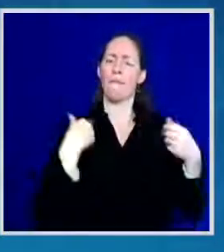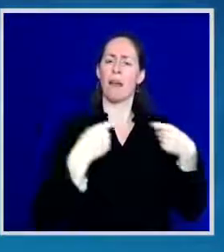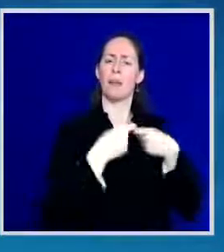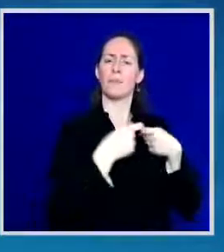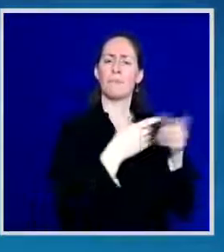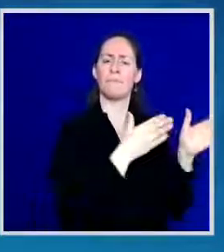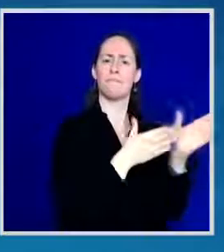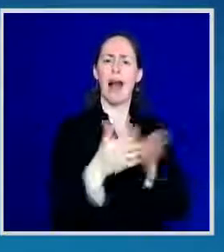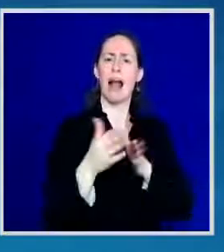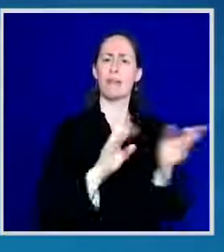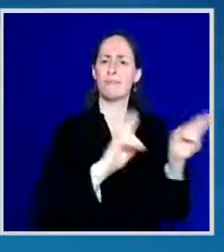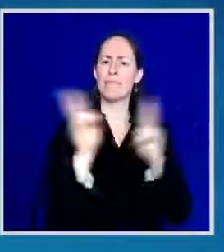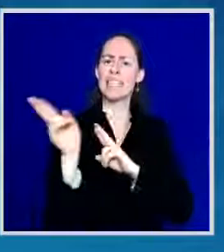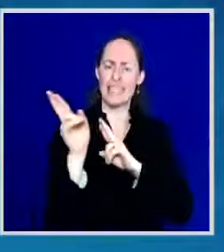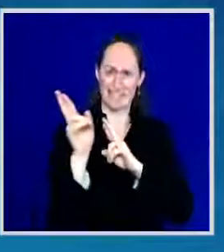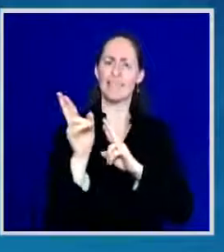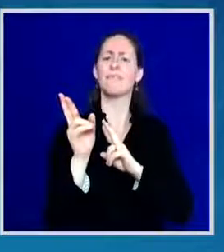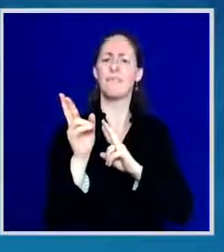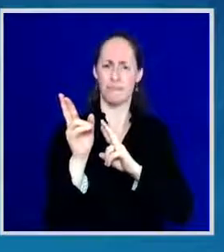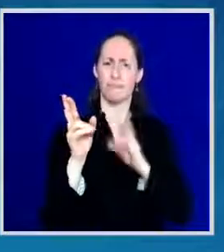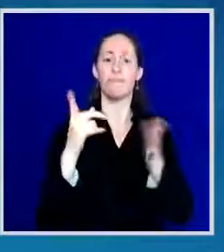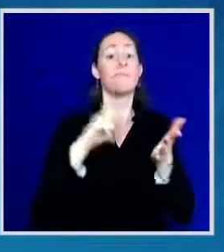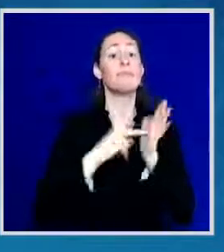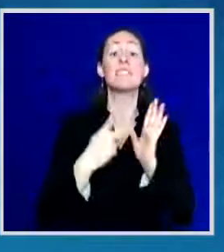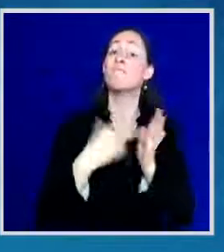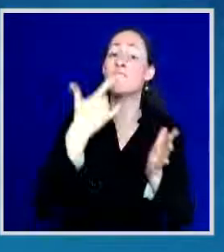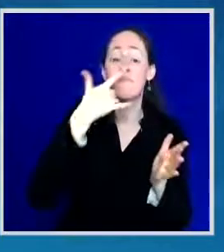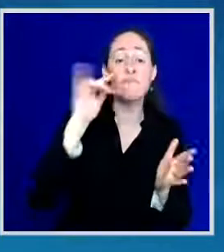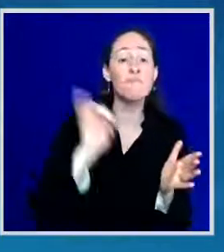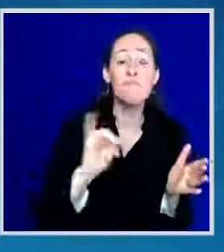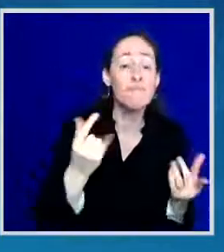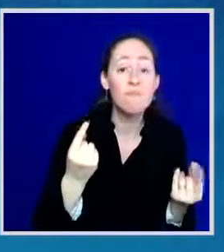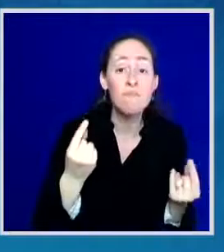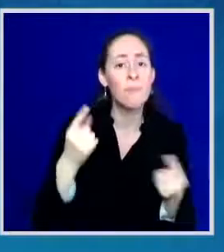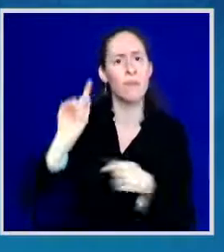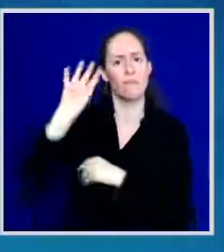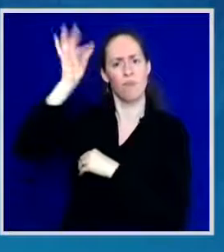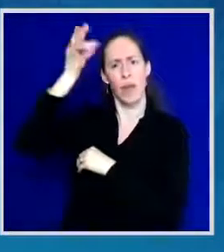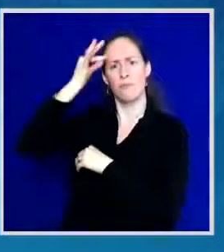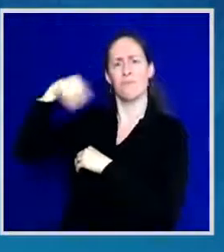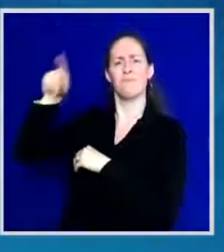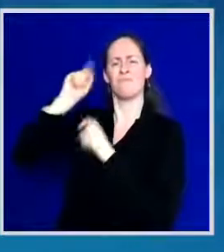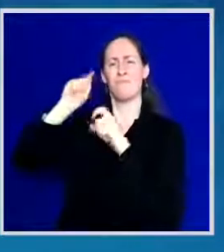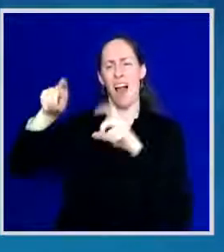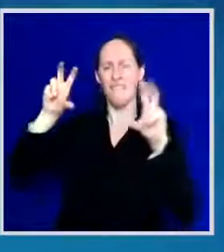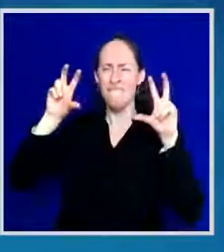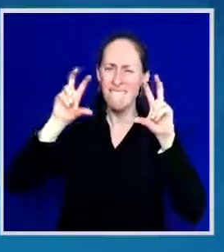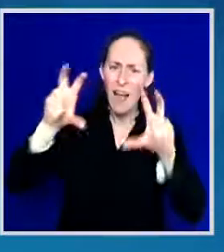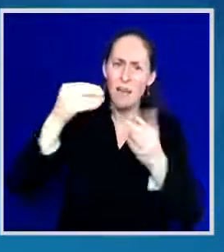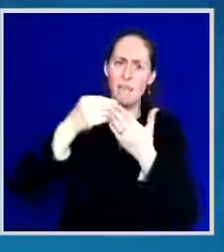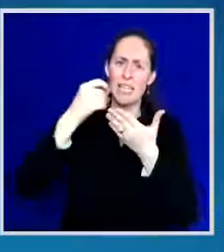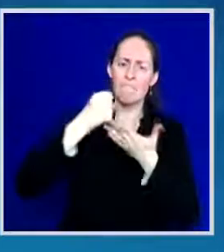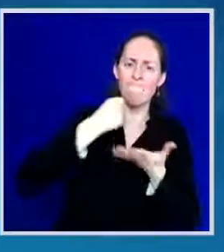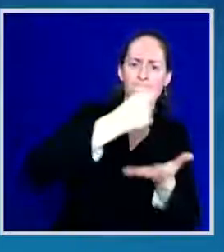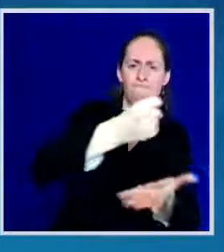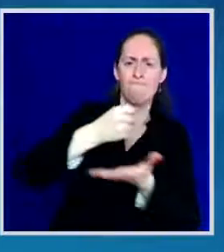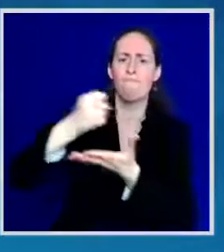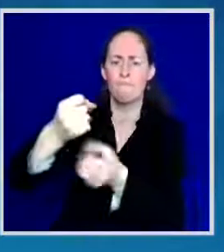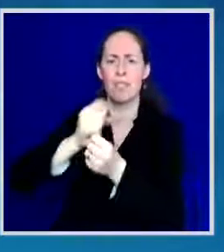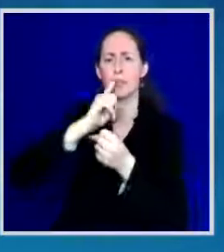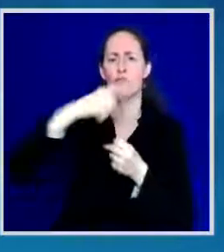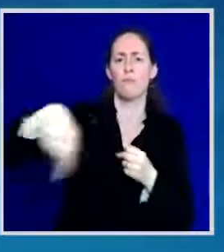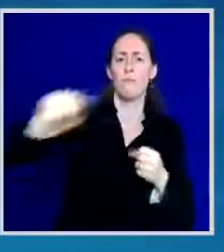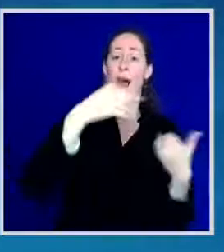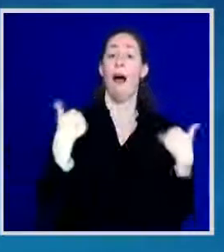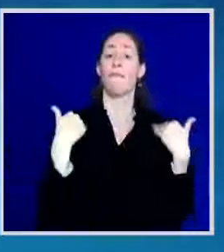federal government invested to make sure all Americans had access to electricity. Well, fast forward to the year of